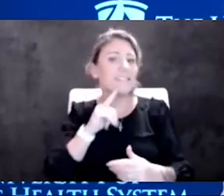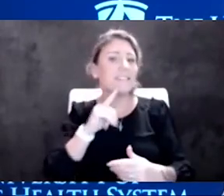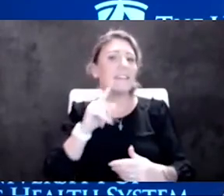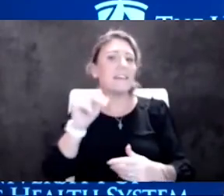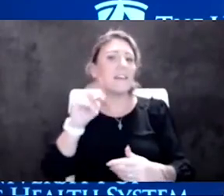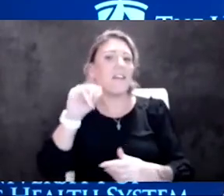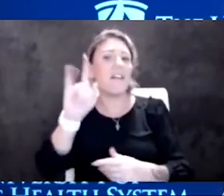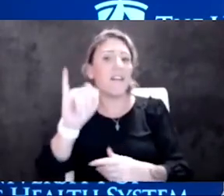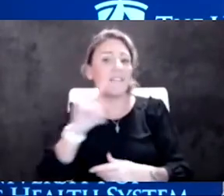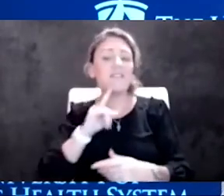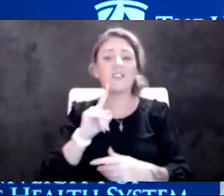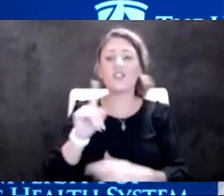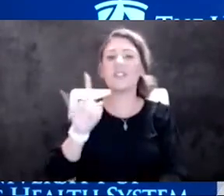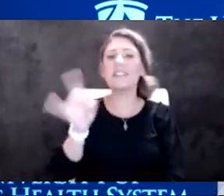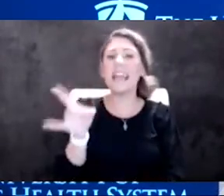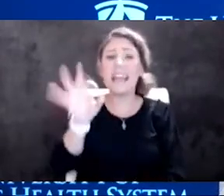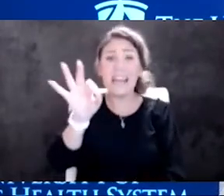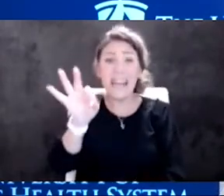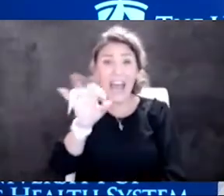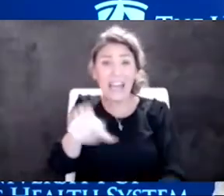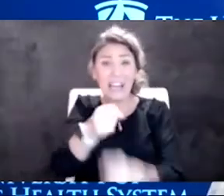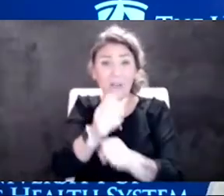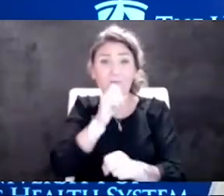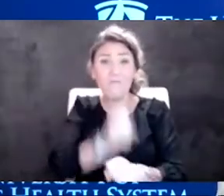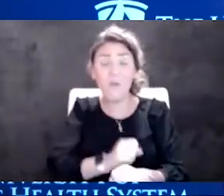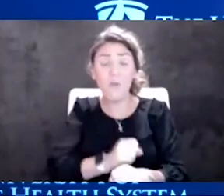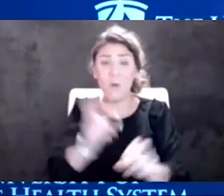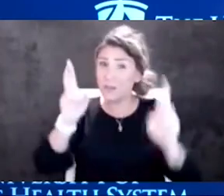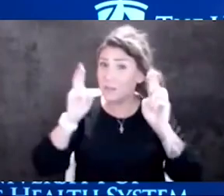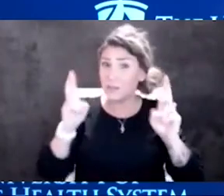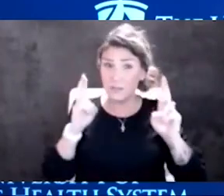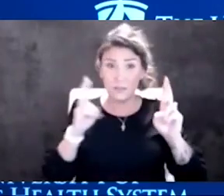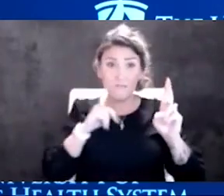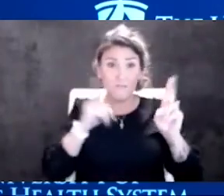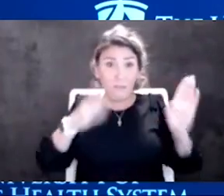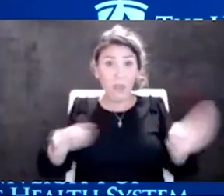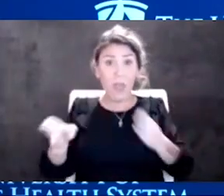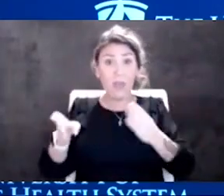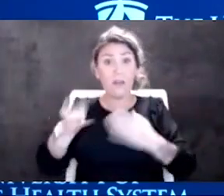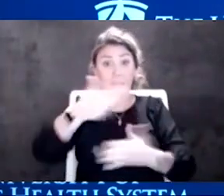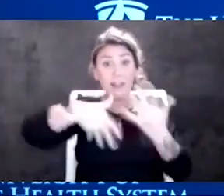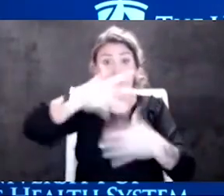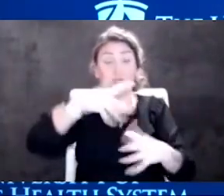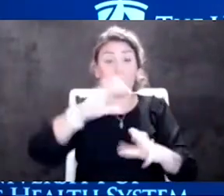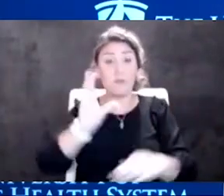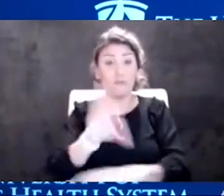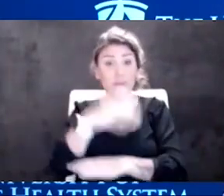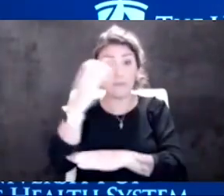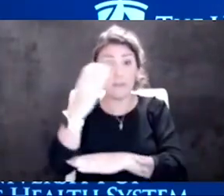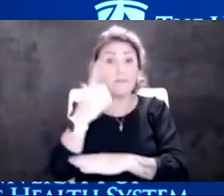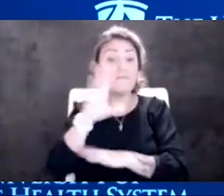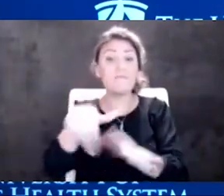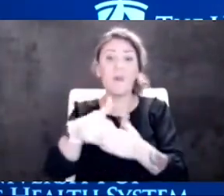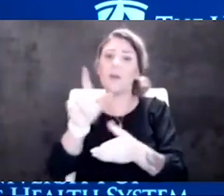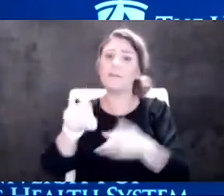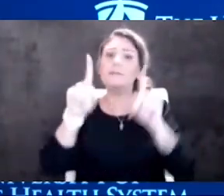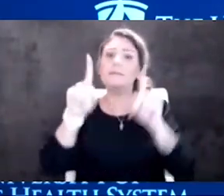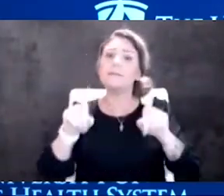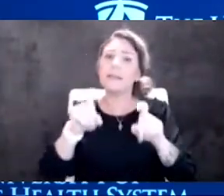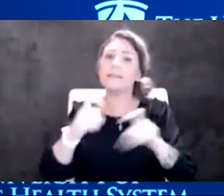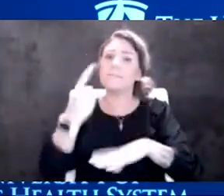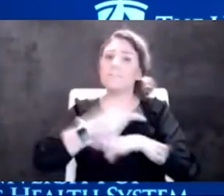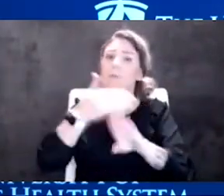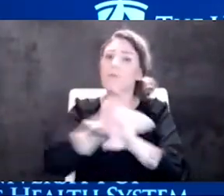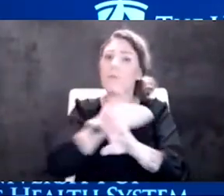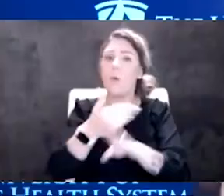89 years old. Hopefully she's going to, you know, plan on gathering, gathering for Christmas. We all need to get tested on the day before or the day of